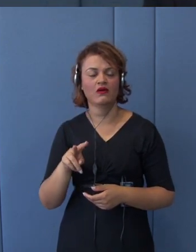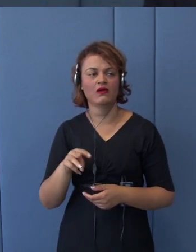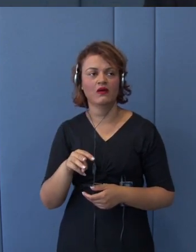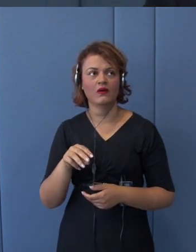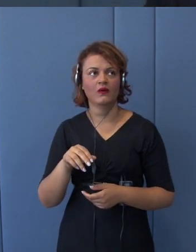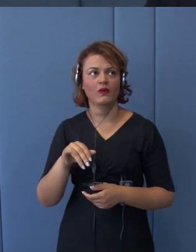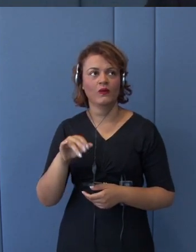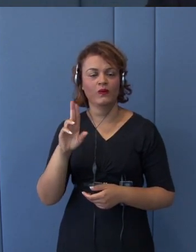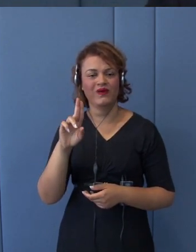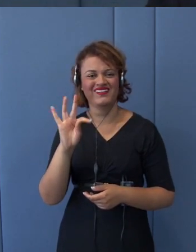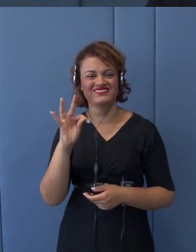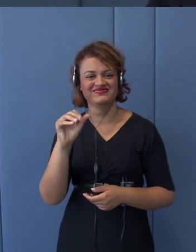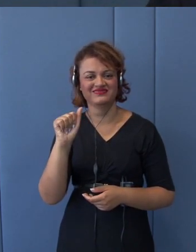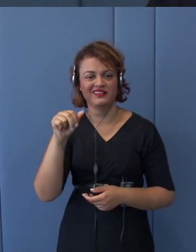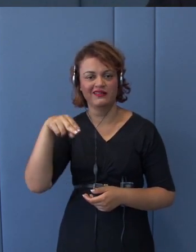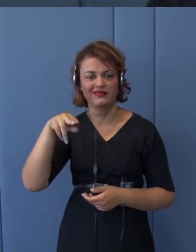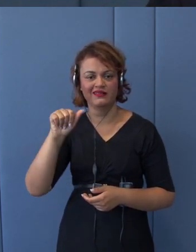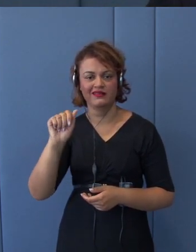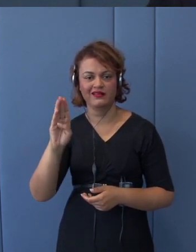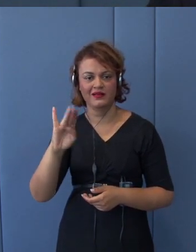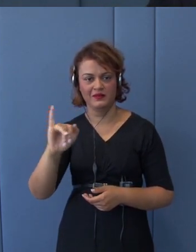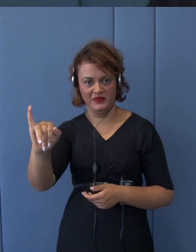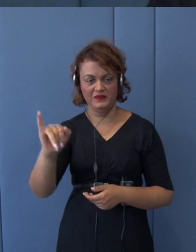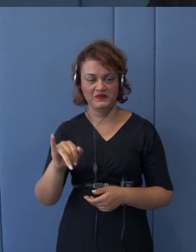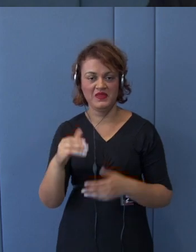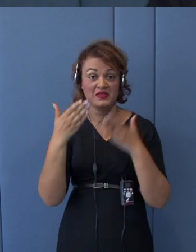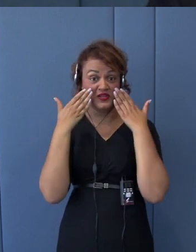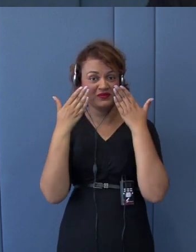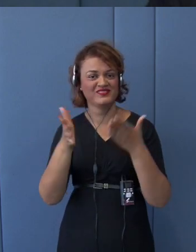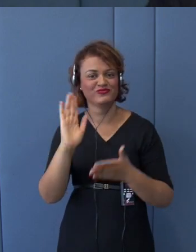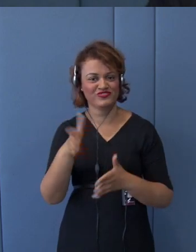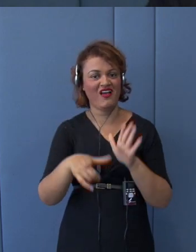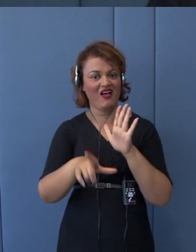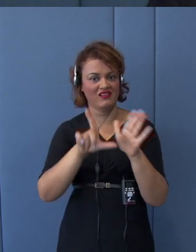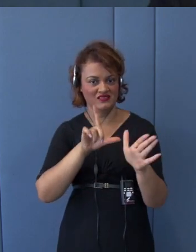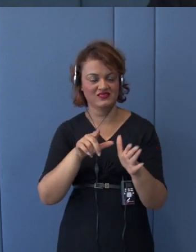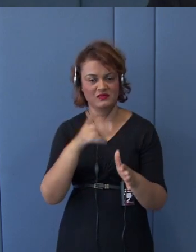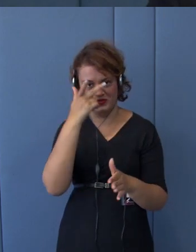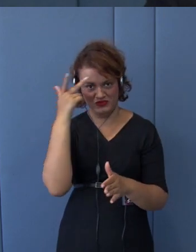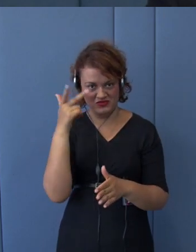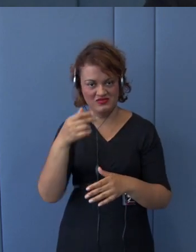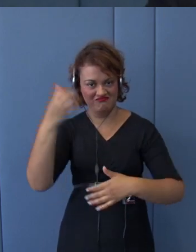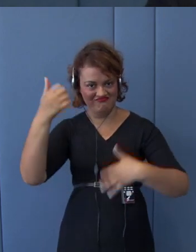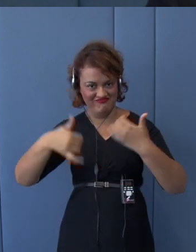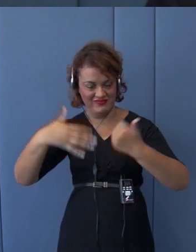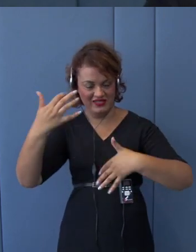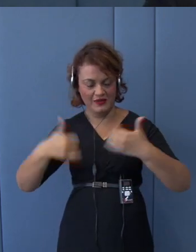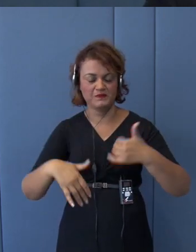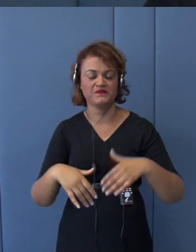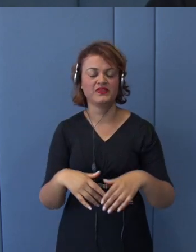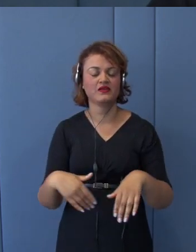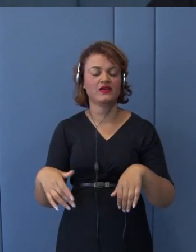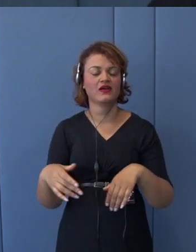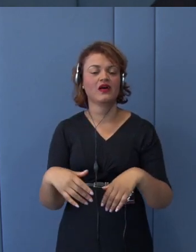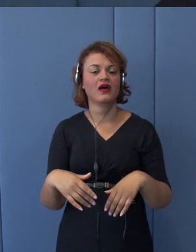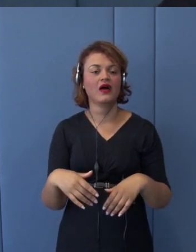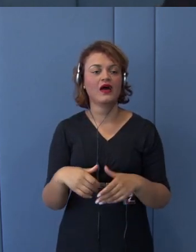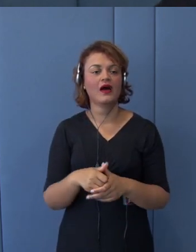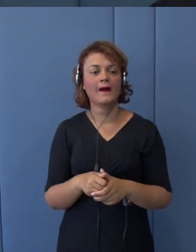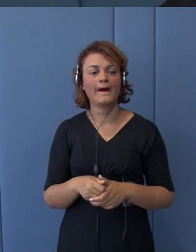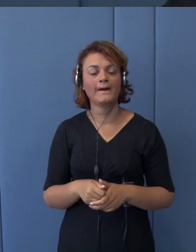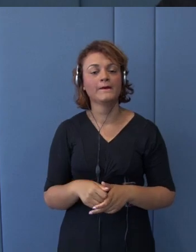presented by Cecilia and by Ambassador Yamada. Professor Yorizumi Watanabe is